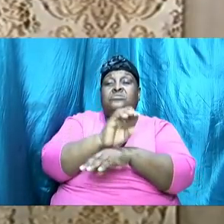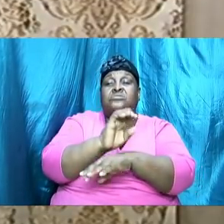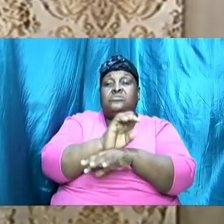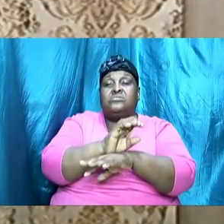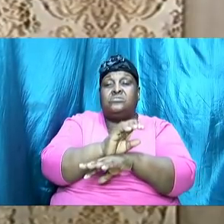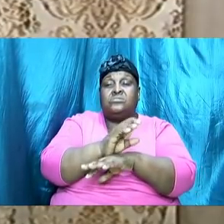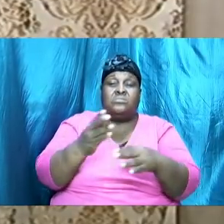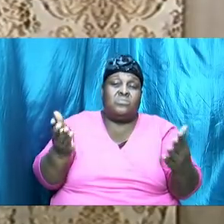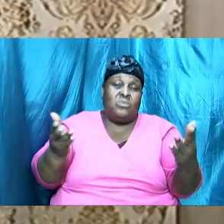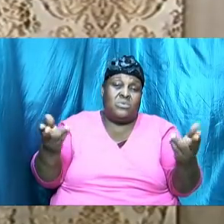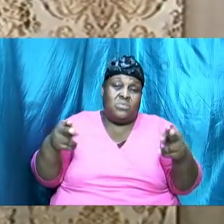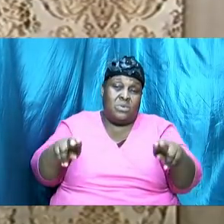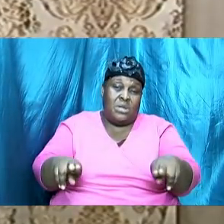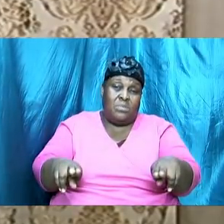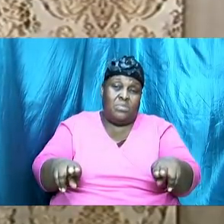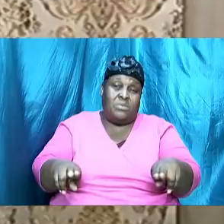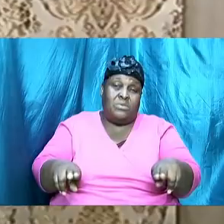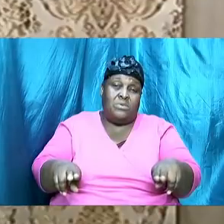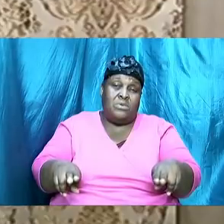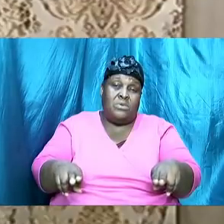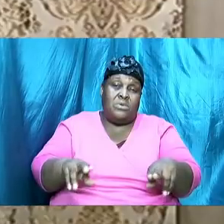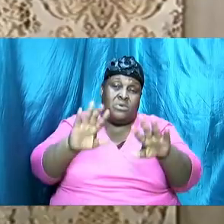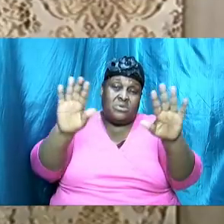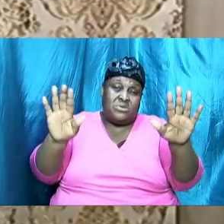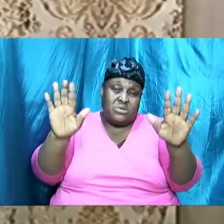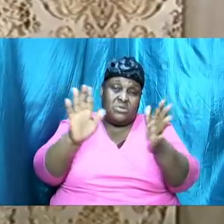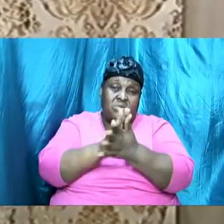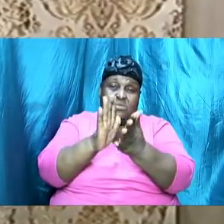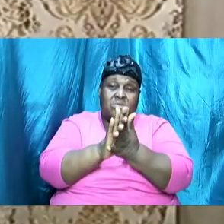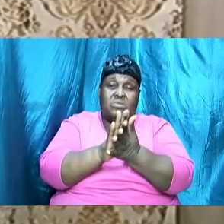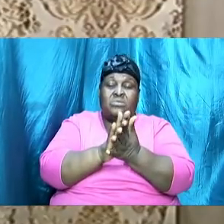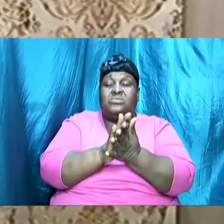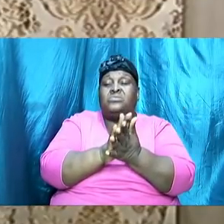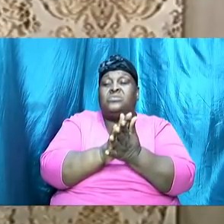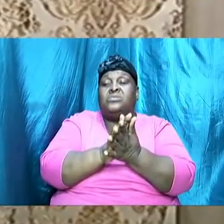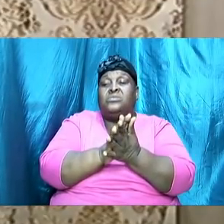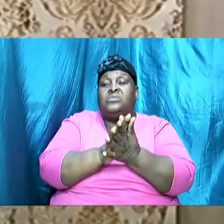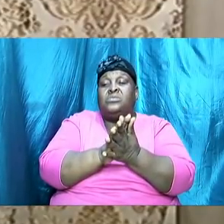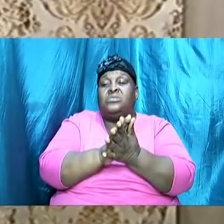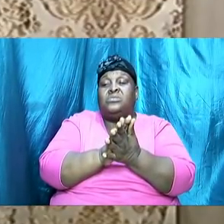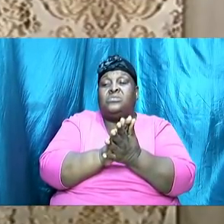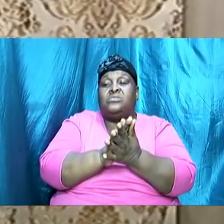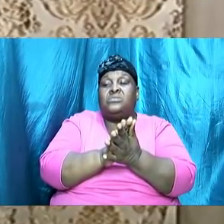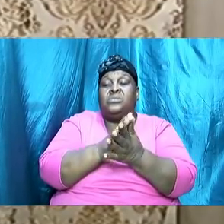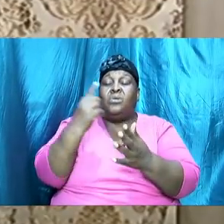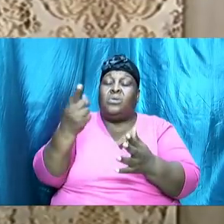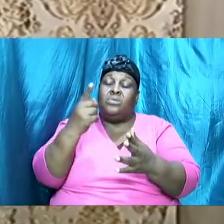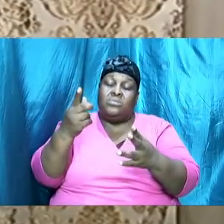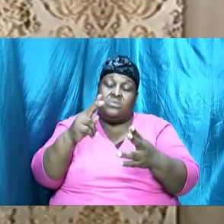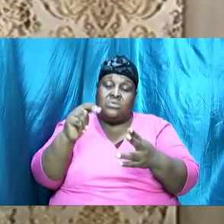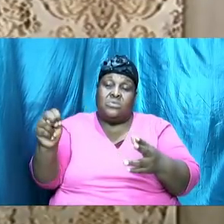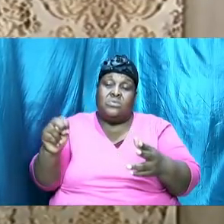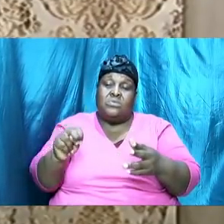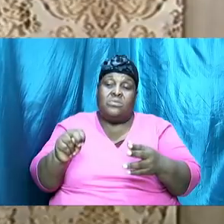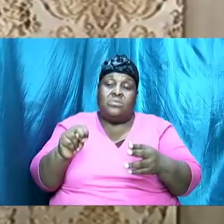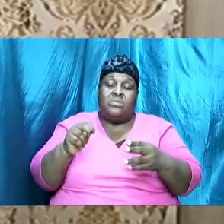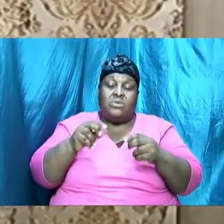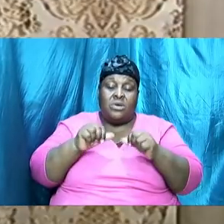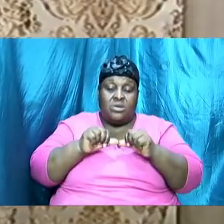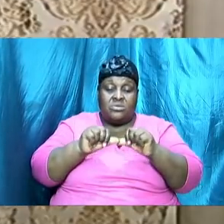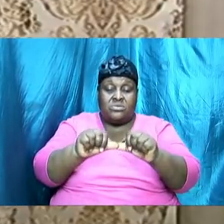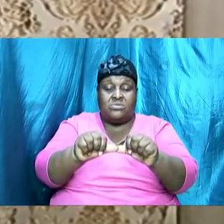happen, however, is that Sunday school, as it has normally been, will continue.